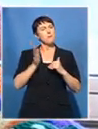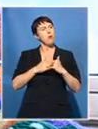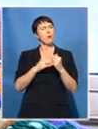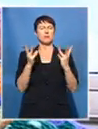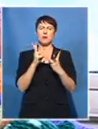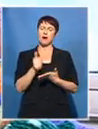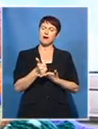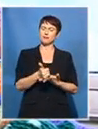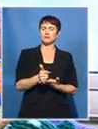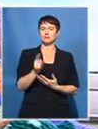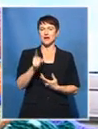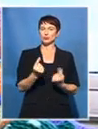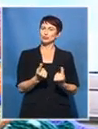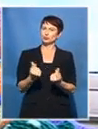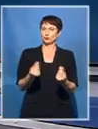Jillian Pillay, SABC News, Johannesburg. Aparit The ähnlich drug You